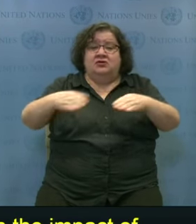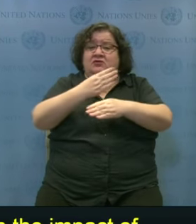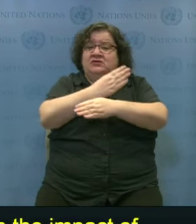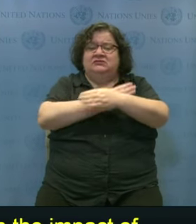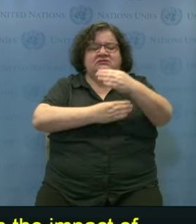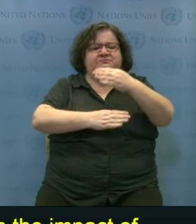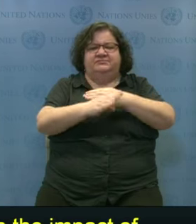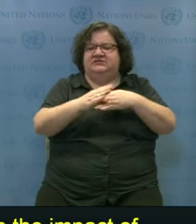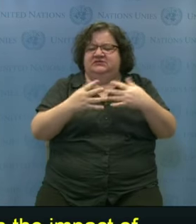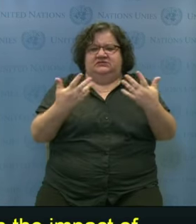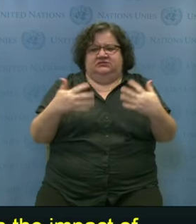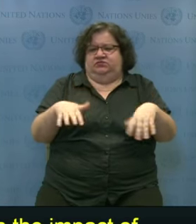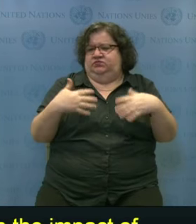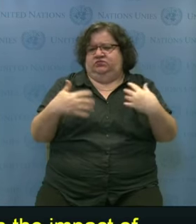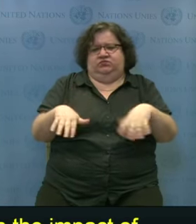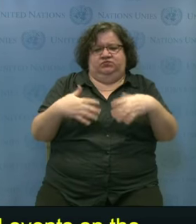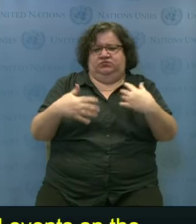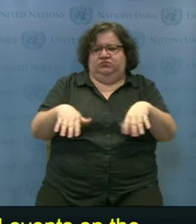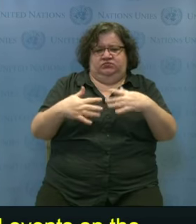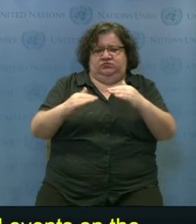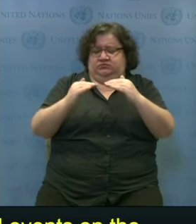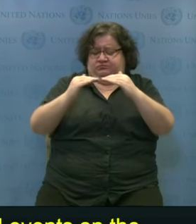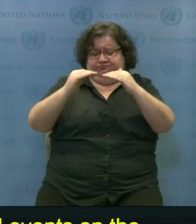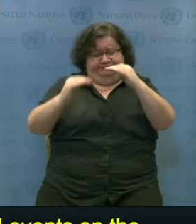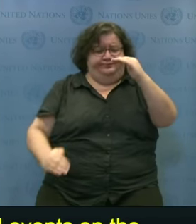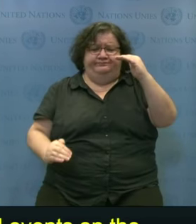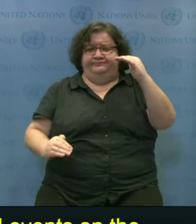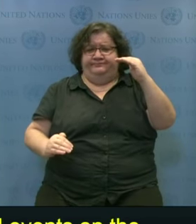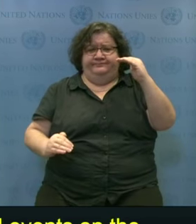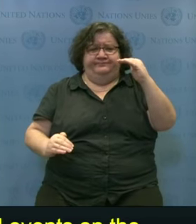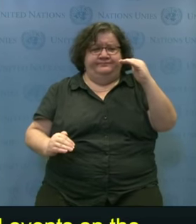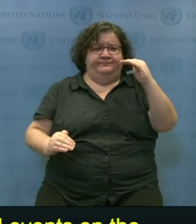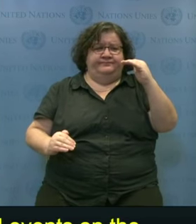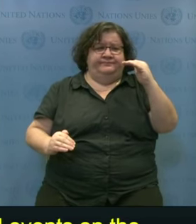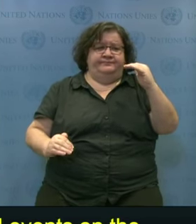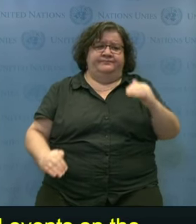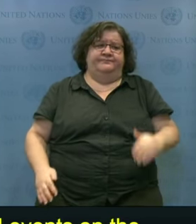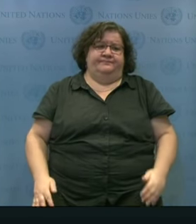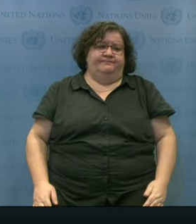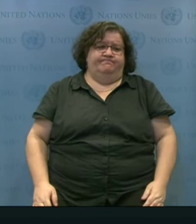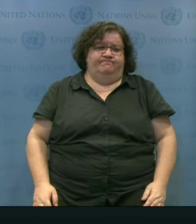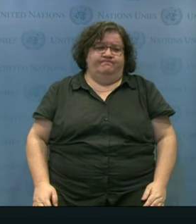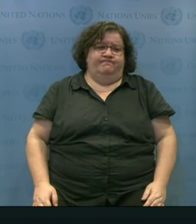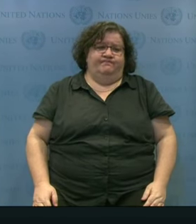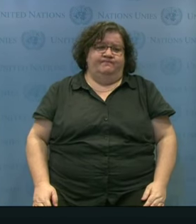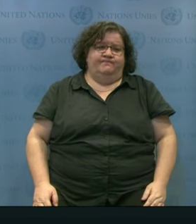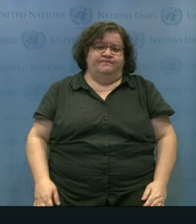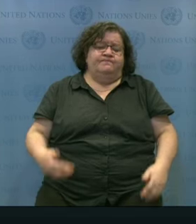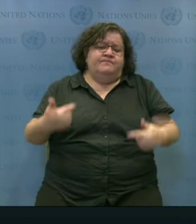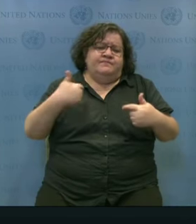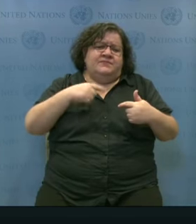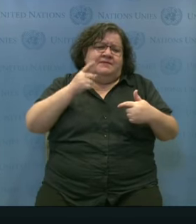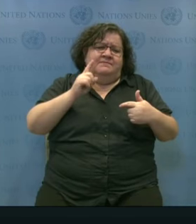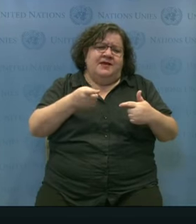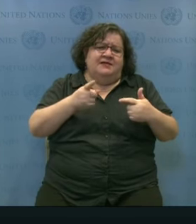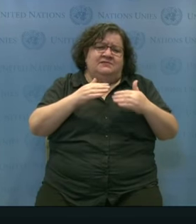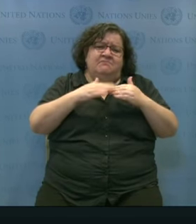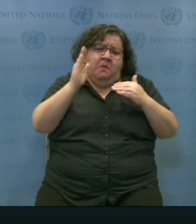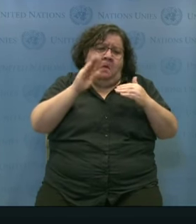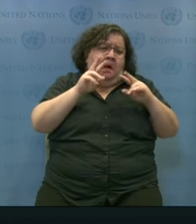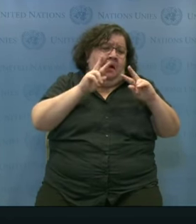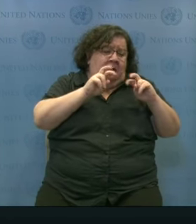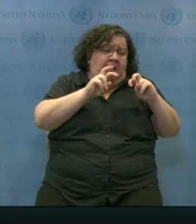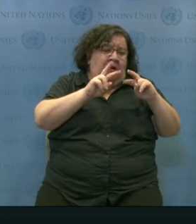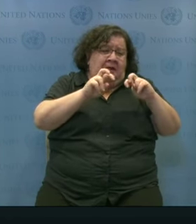We can have more studies, but it's unlikely to say something